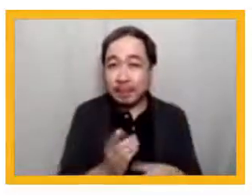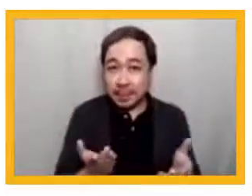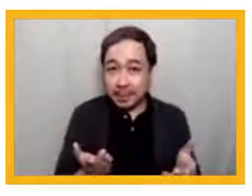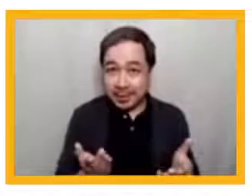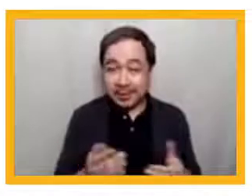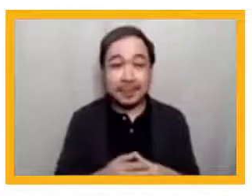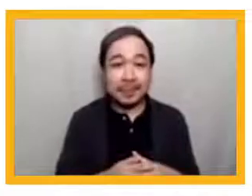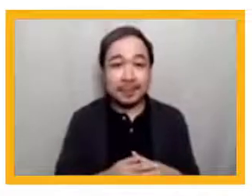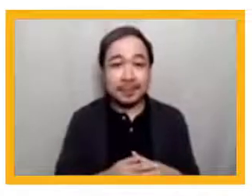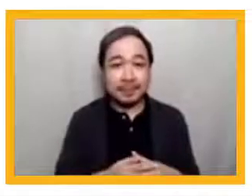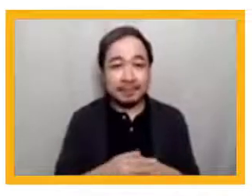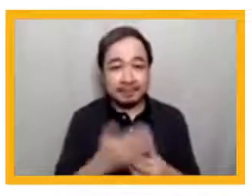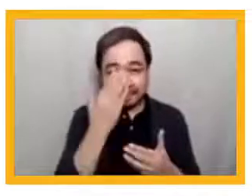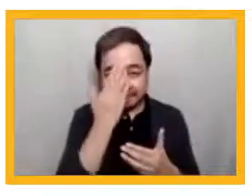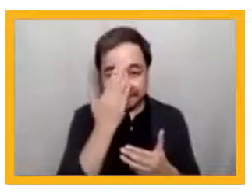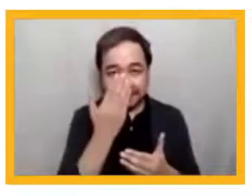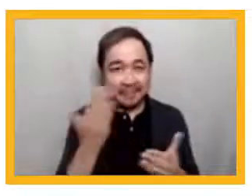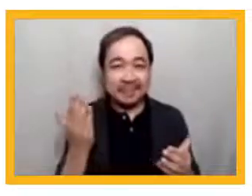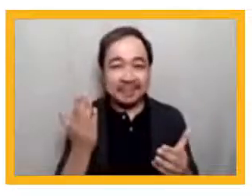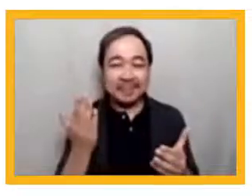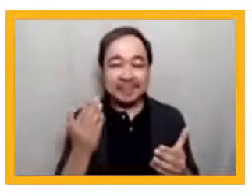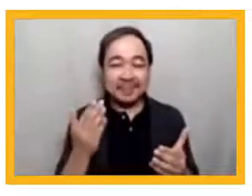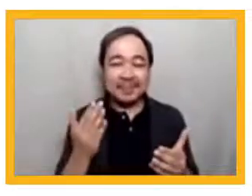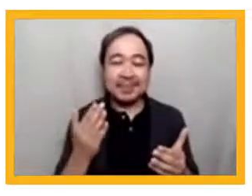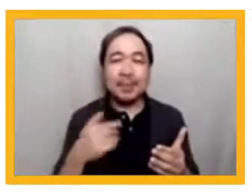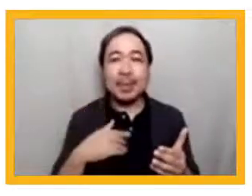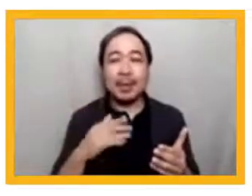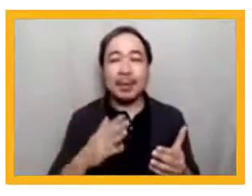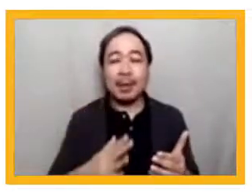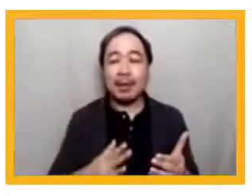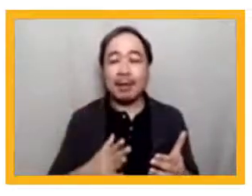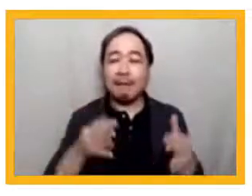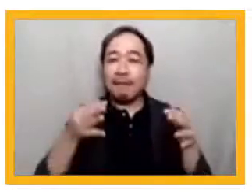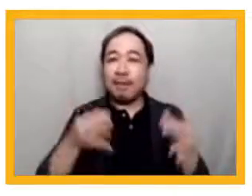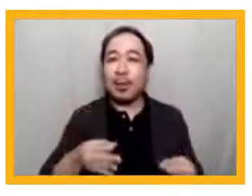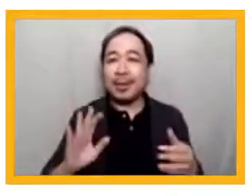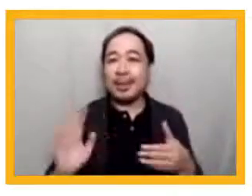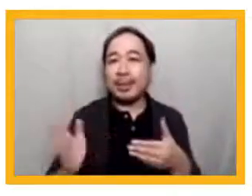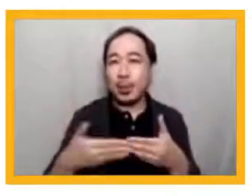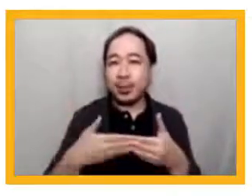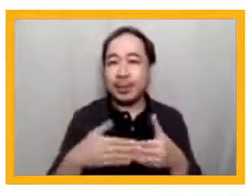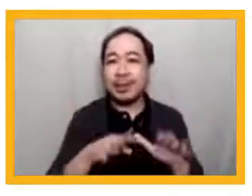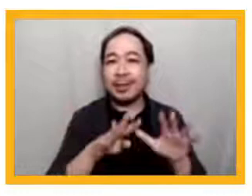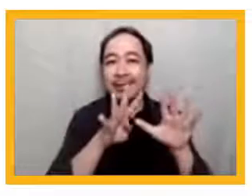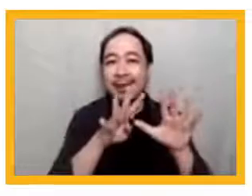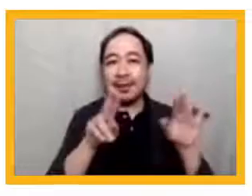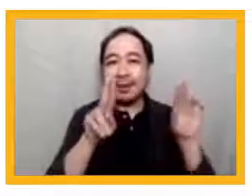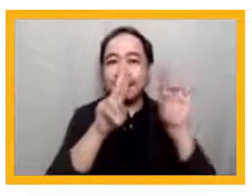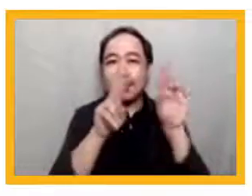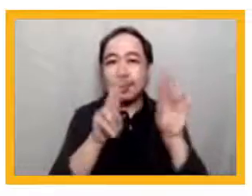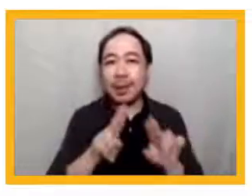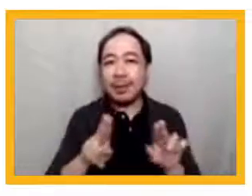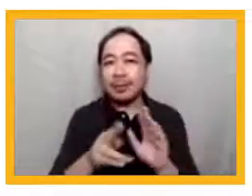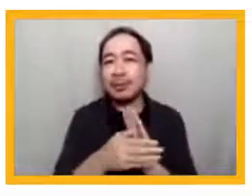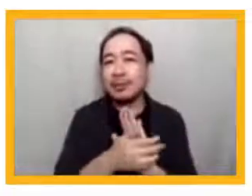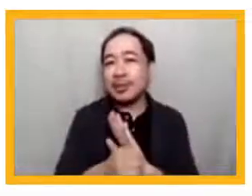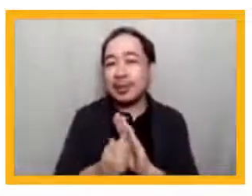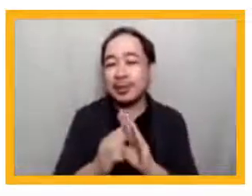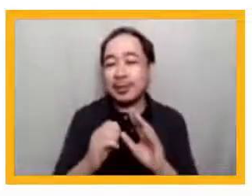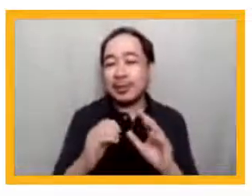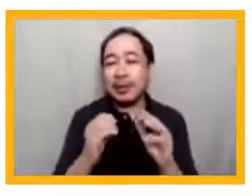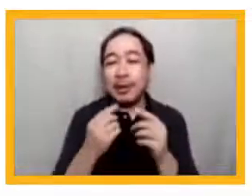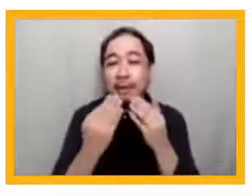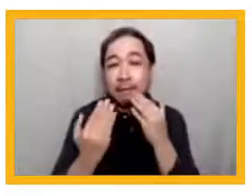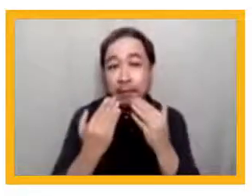privilege of formally closing the 9th International Skills Forum on the theme, Reimagining Education and